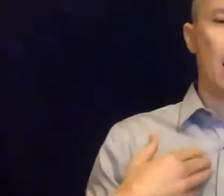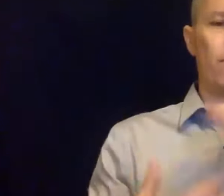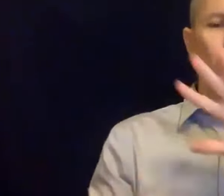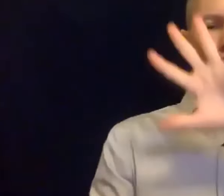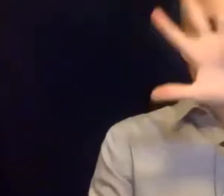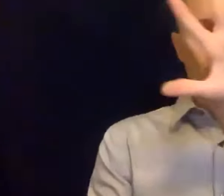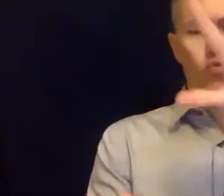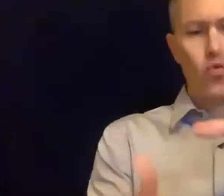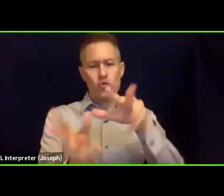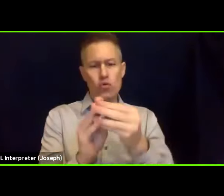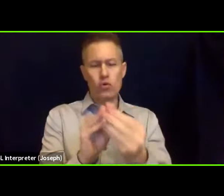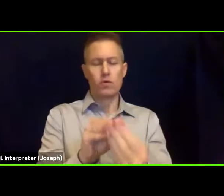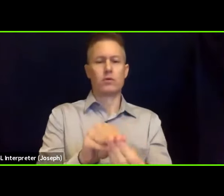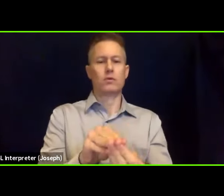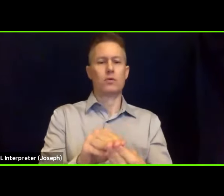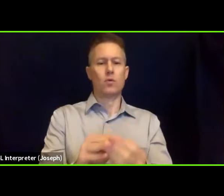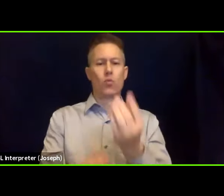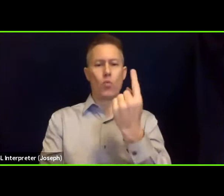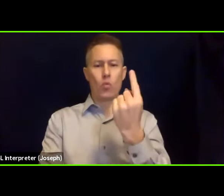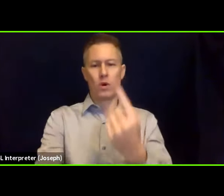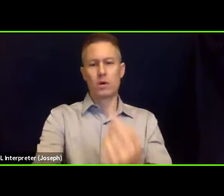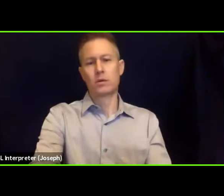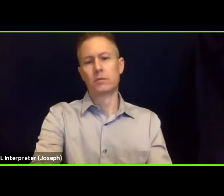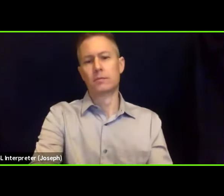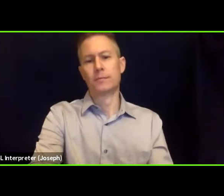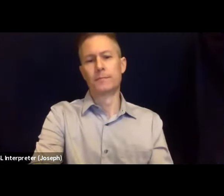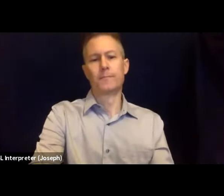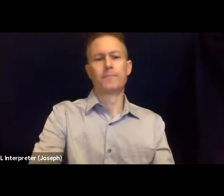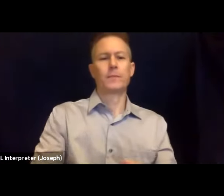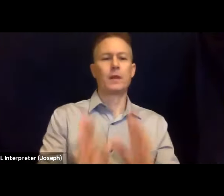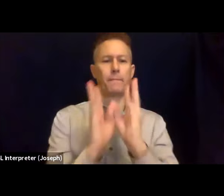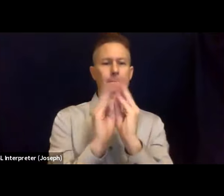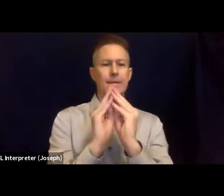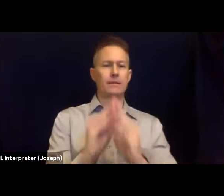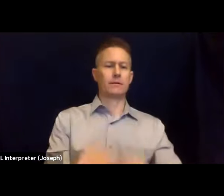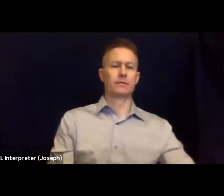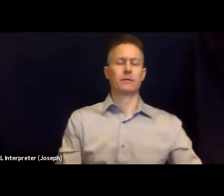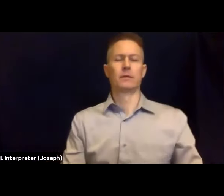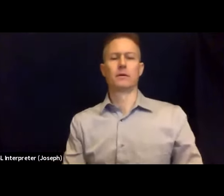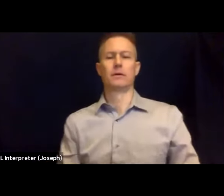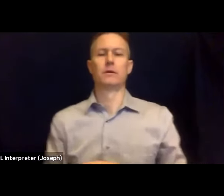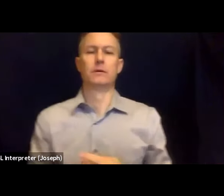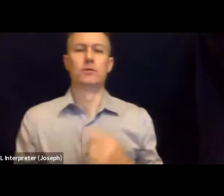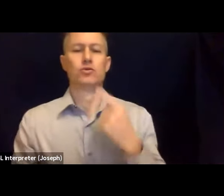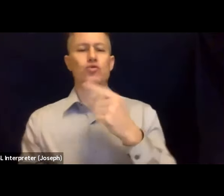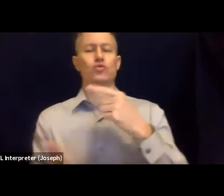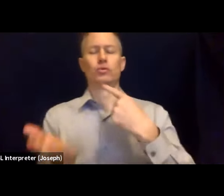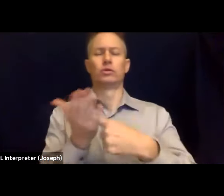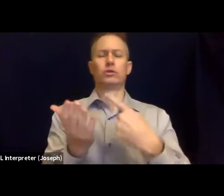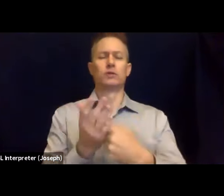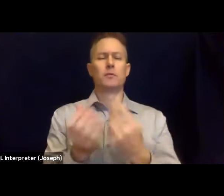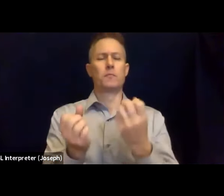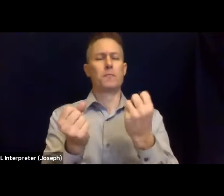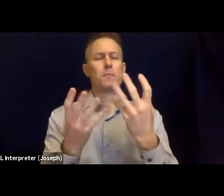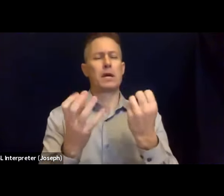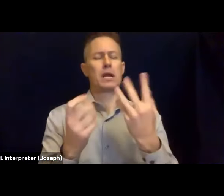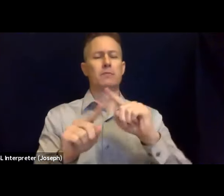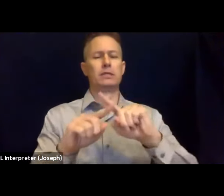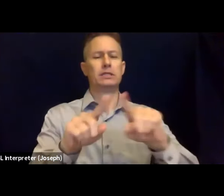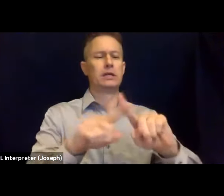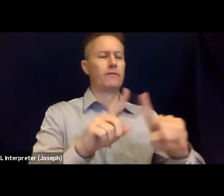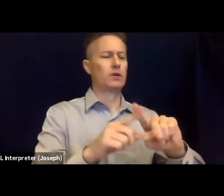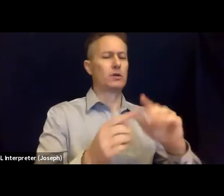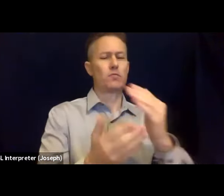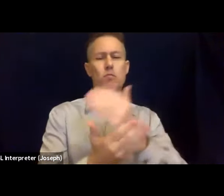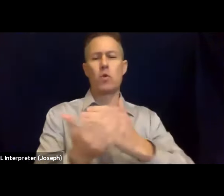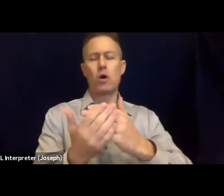session. I think you covered, you know, so many aspects of earthquakes, and why do we need to